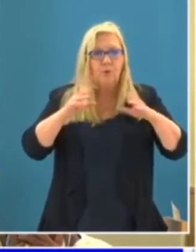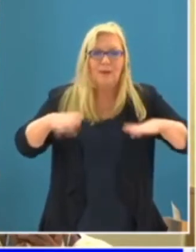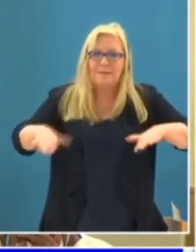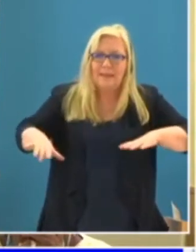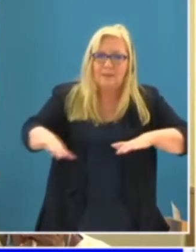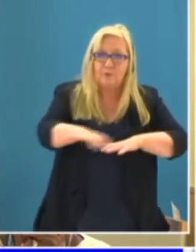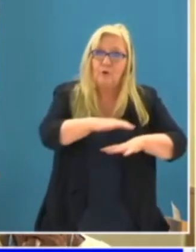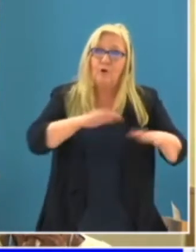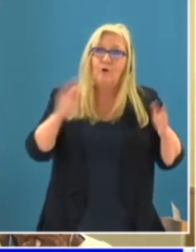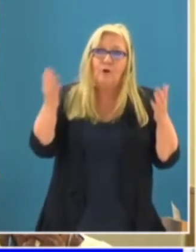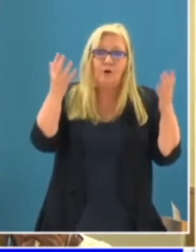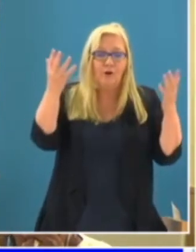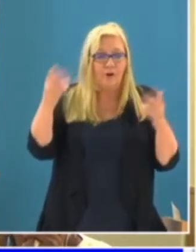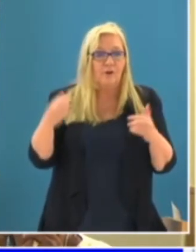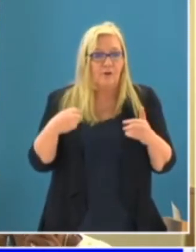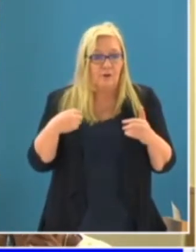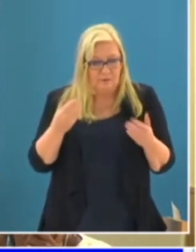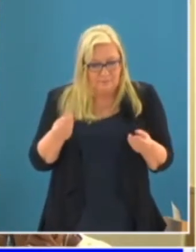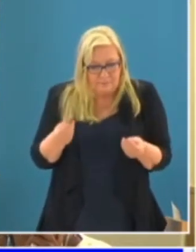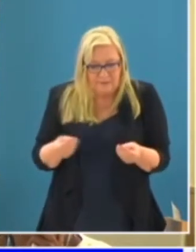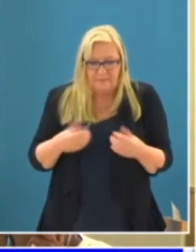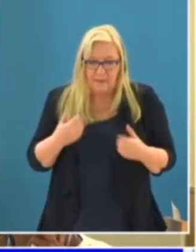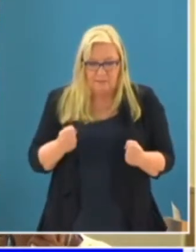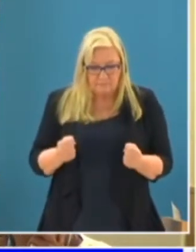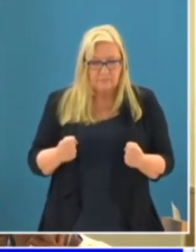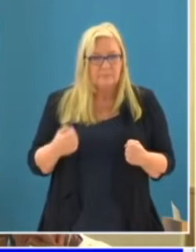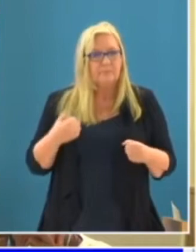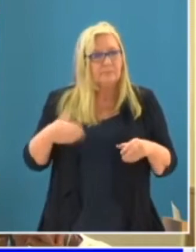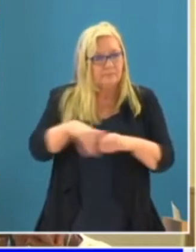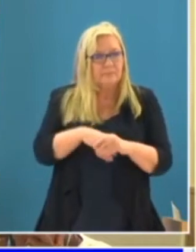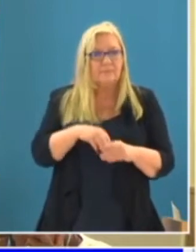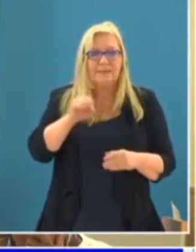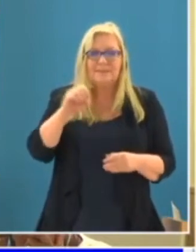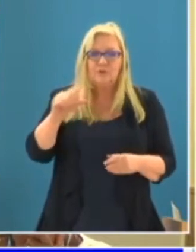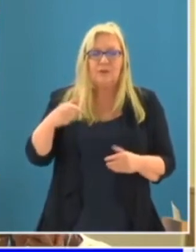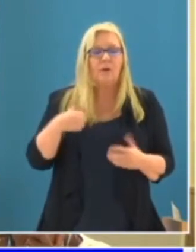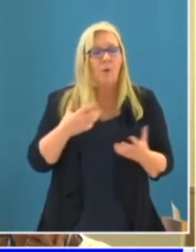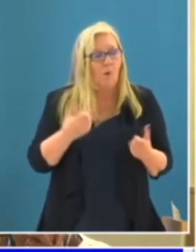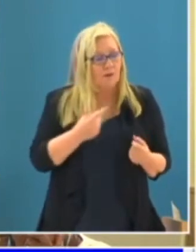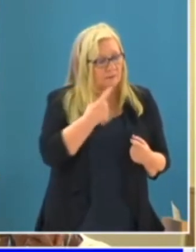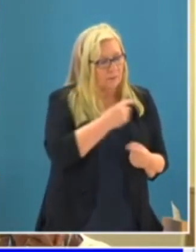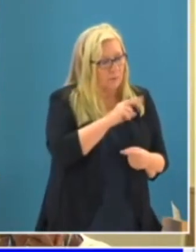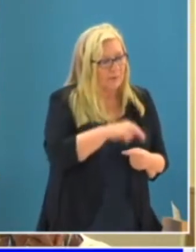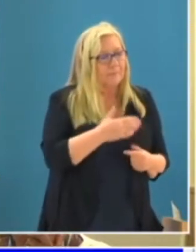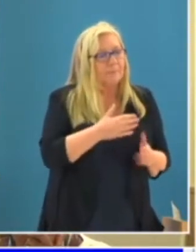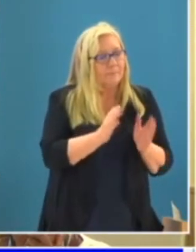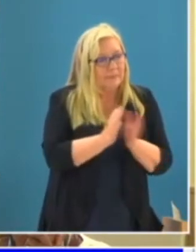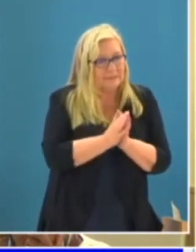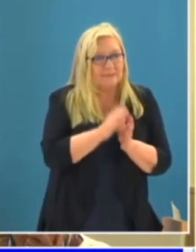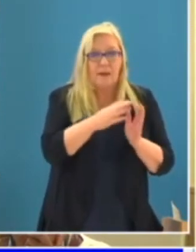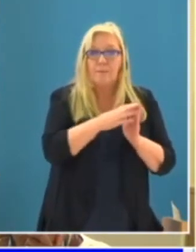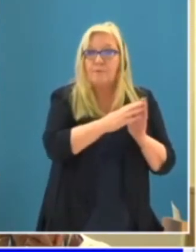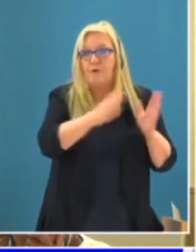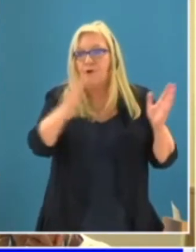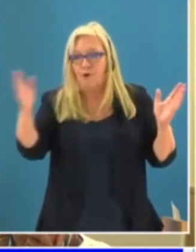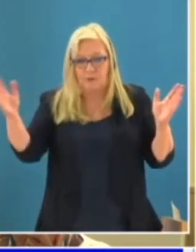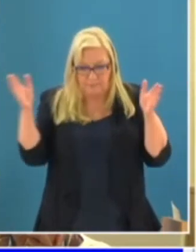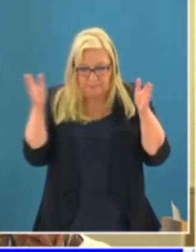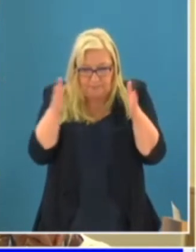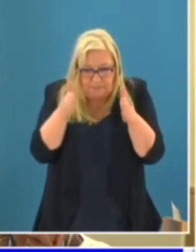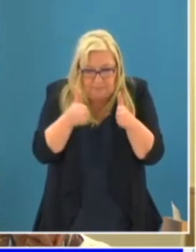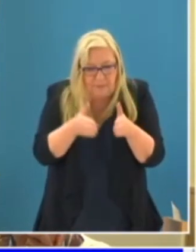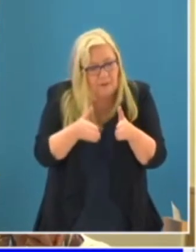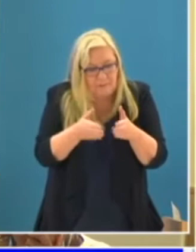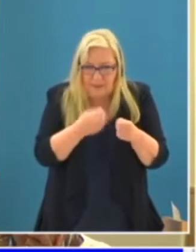importance and responsibility in SDGs. We will urge the UN to broaden its approach and make people inclusive, not by concessory inclusion